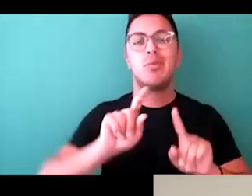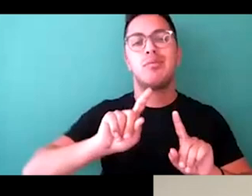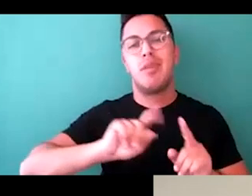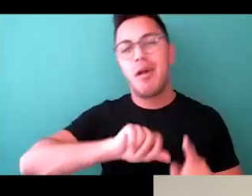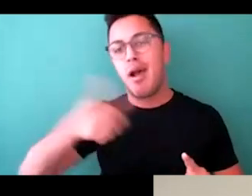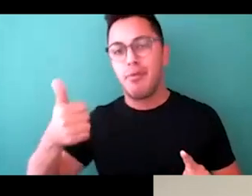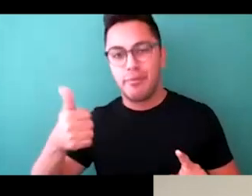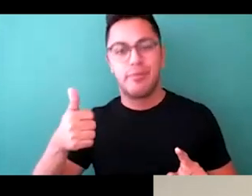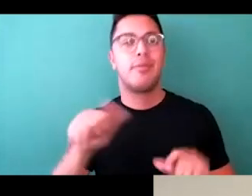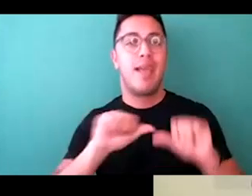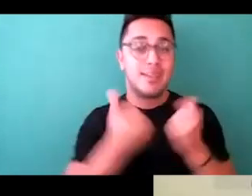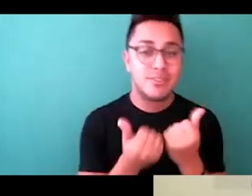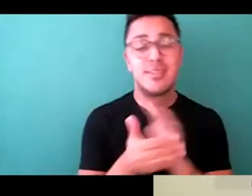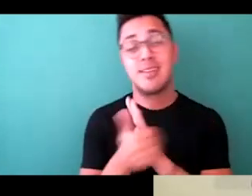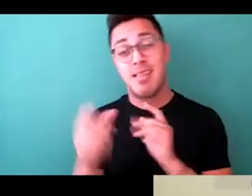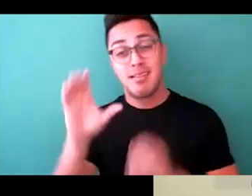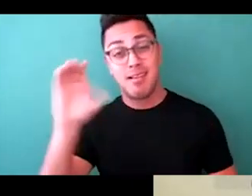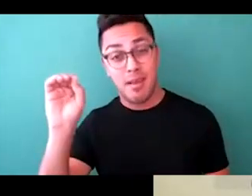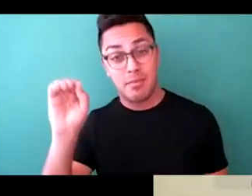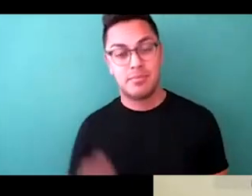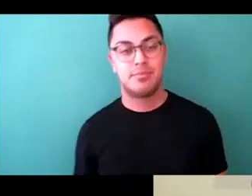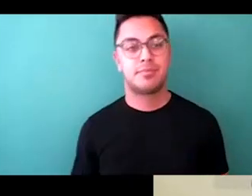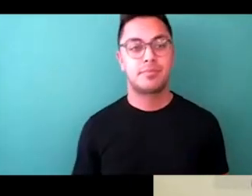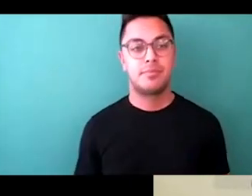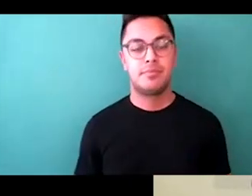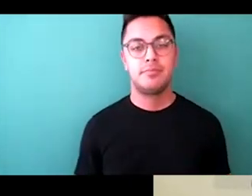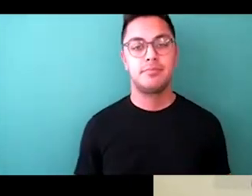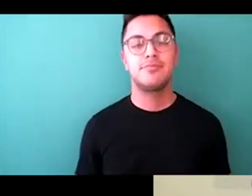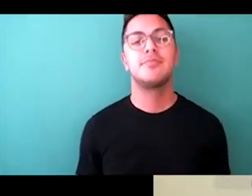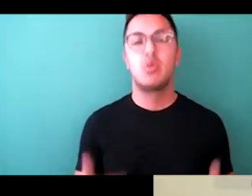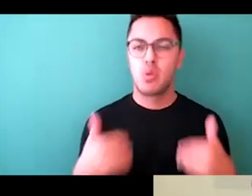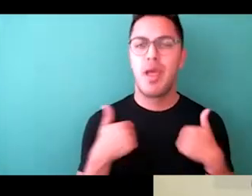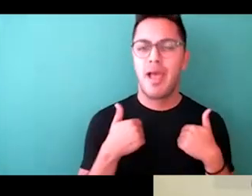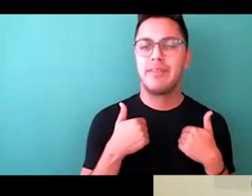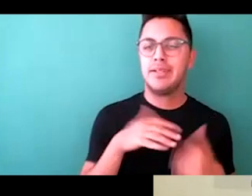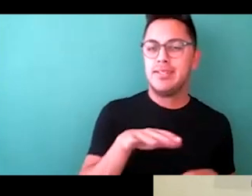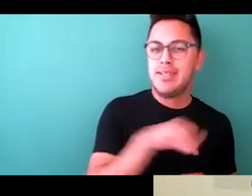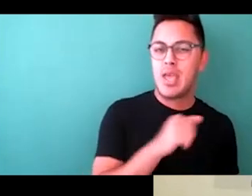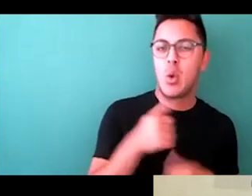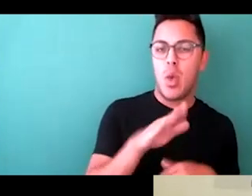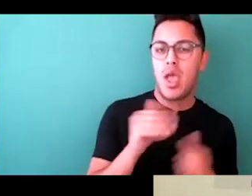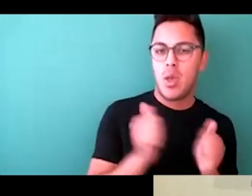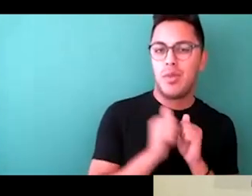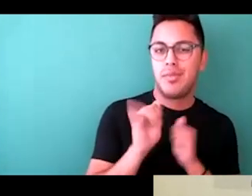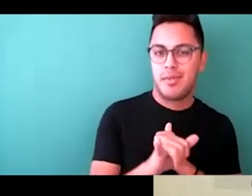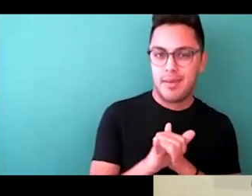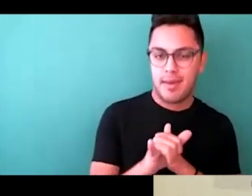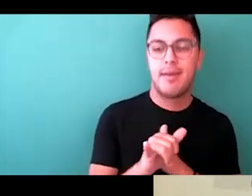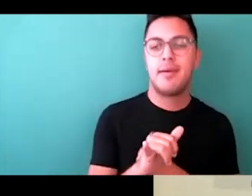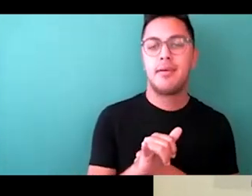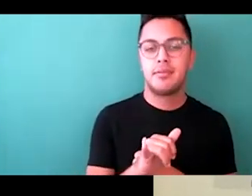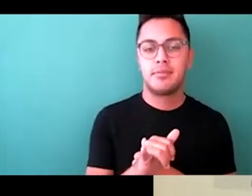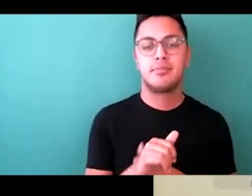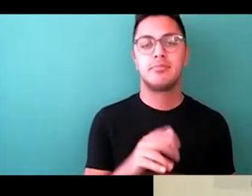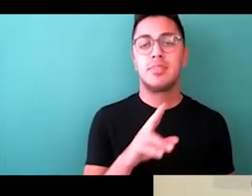companies. So to be, just to have a little takeaway on that is to be truly